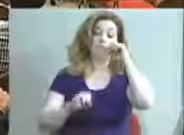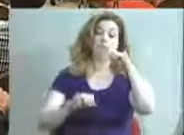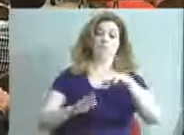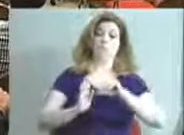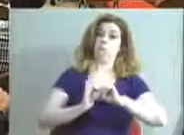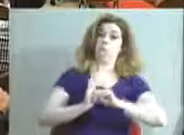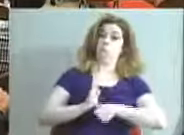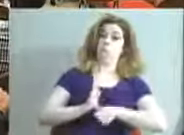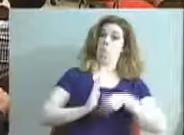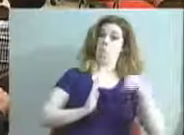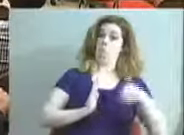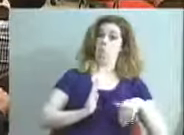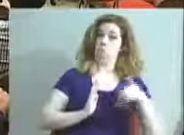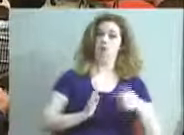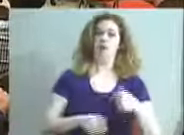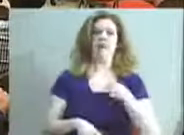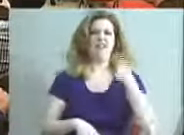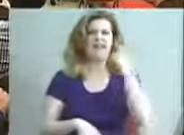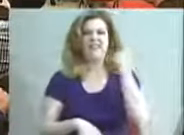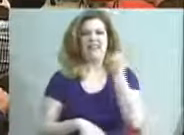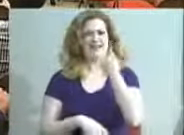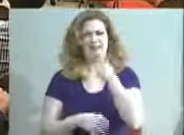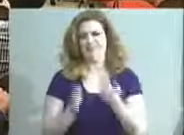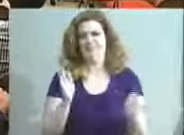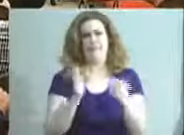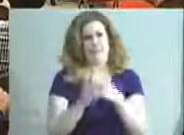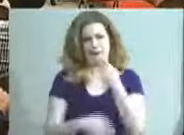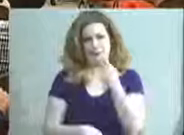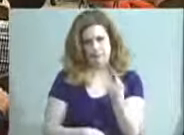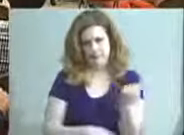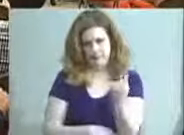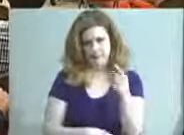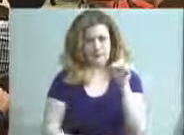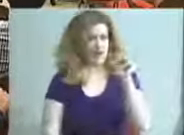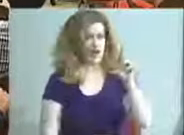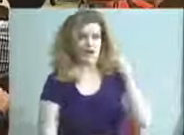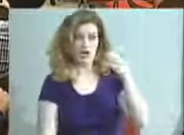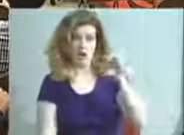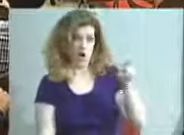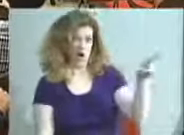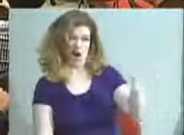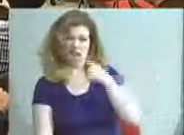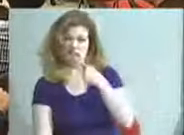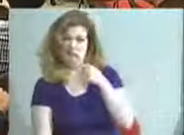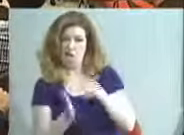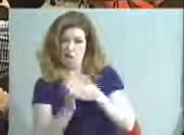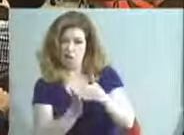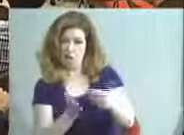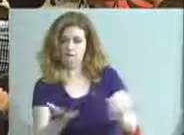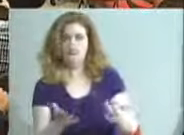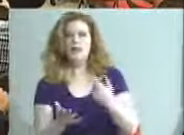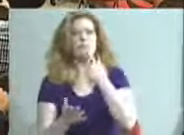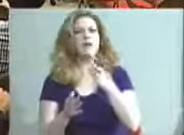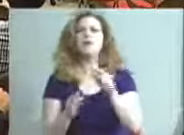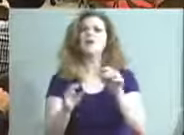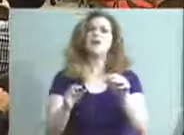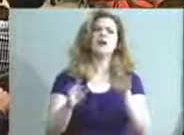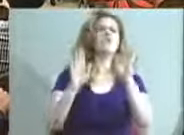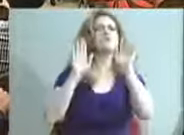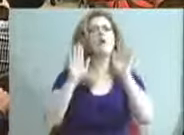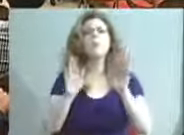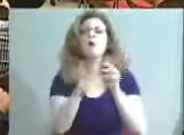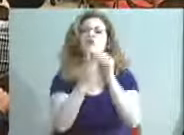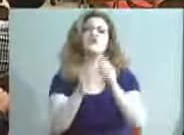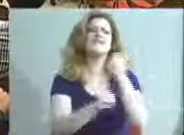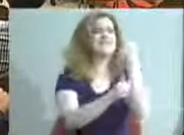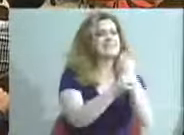And I guess I would just repeat something that Dr. Hargens says often, you know, there are tremendous students in each of